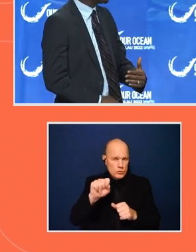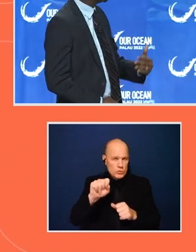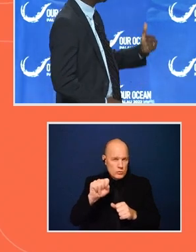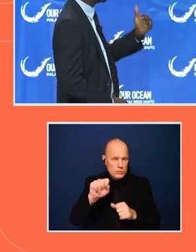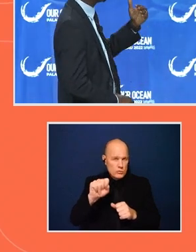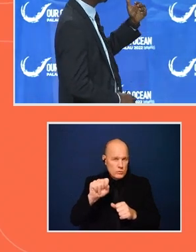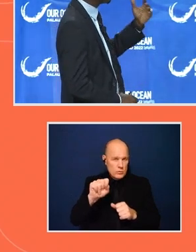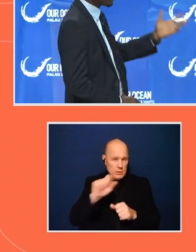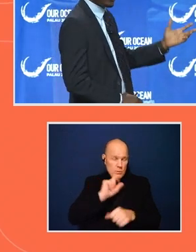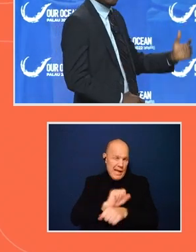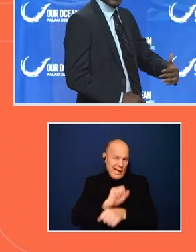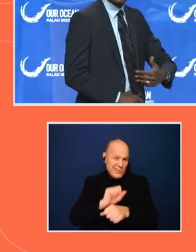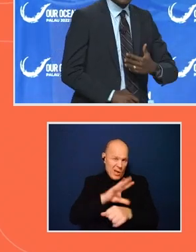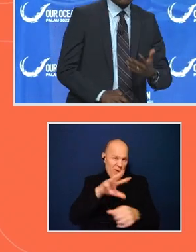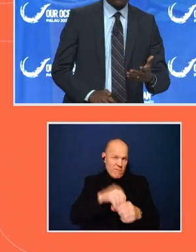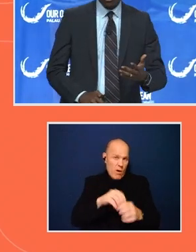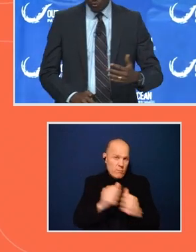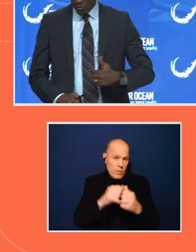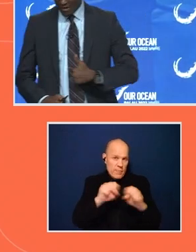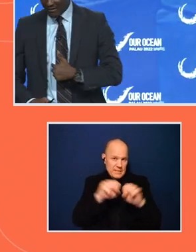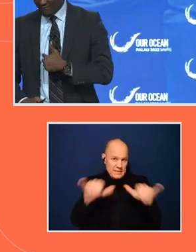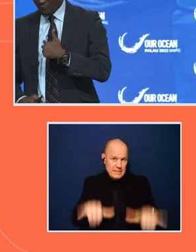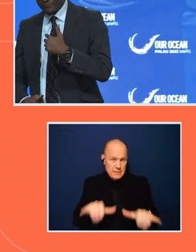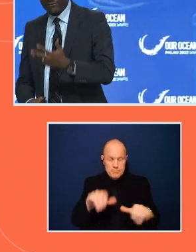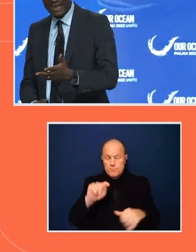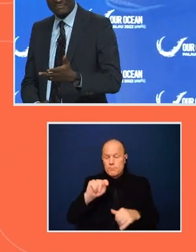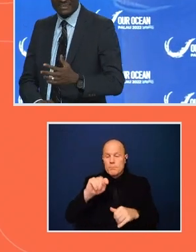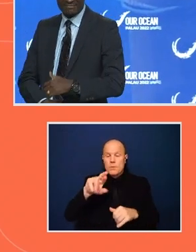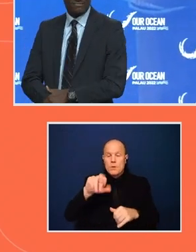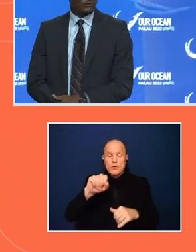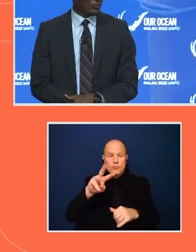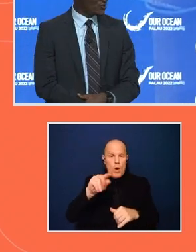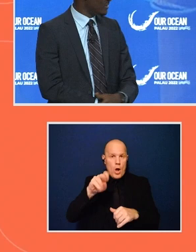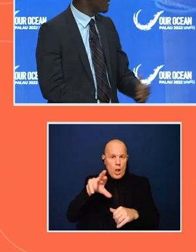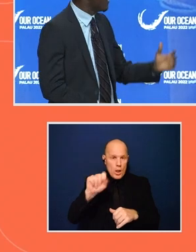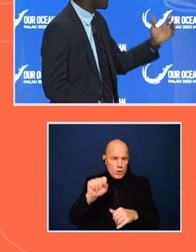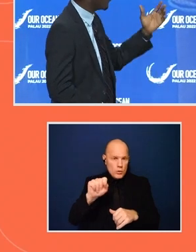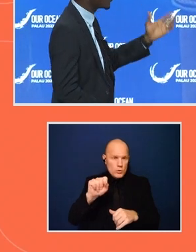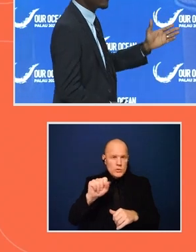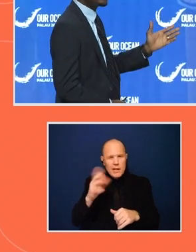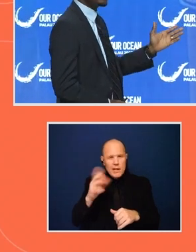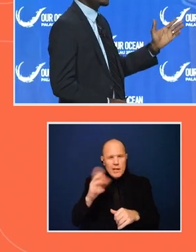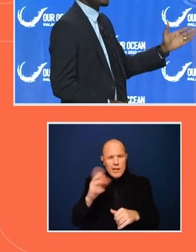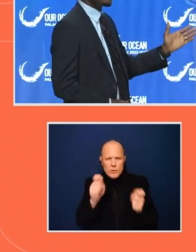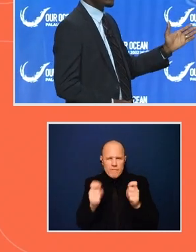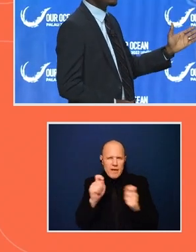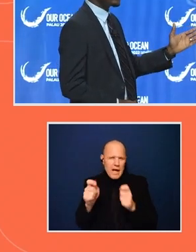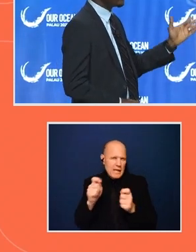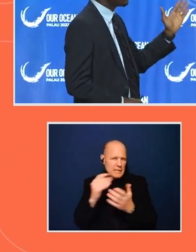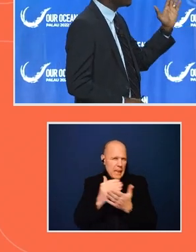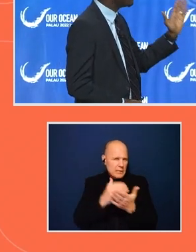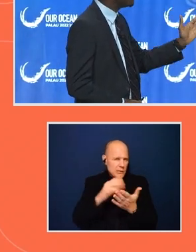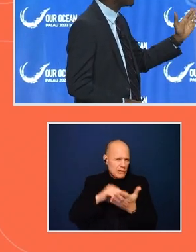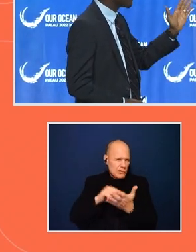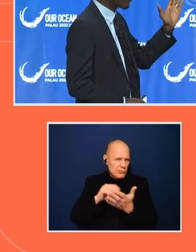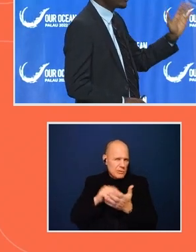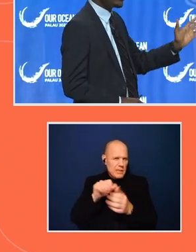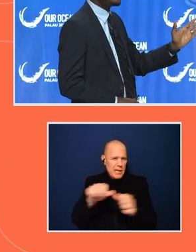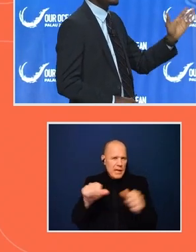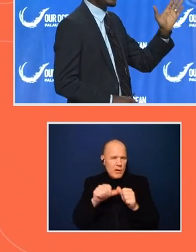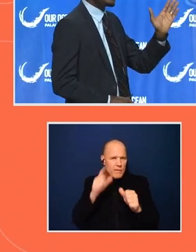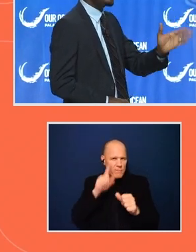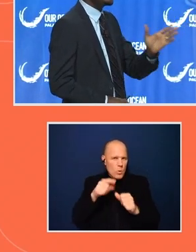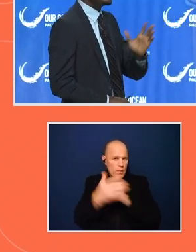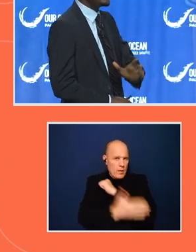system. These trollers are lessons through a kind of a revised lesson in the regime for each of the country. These